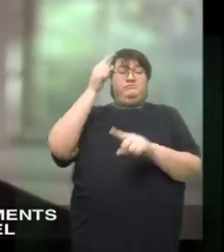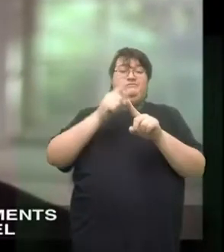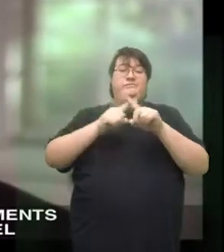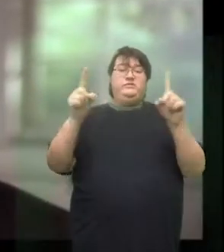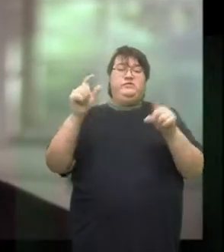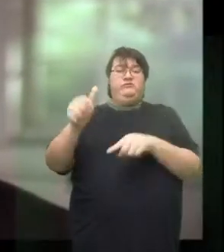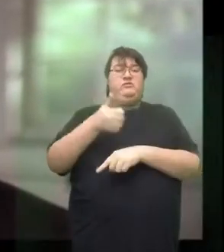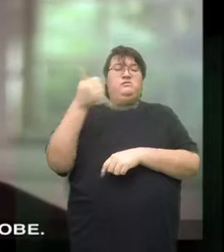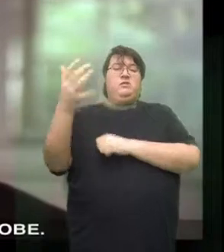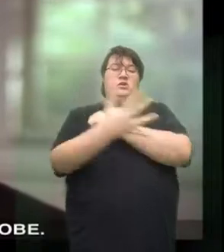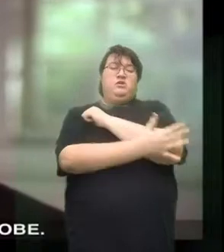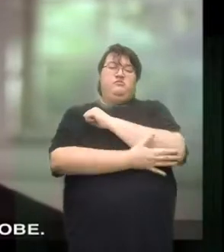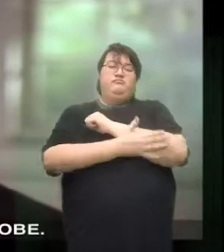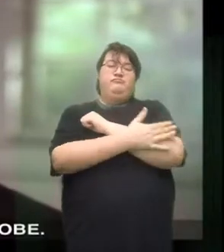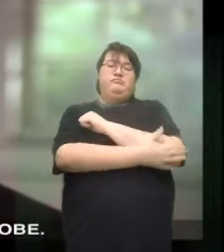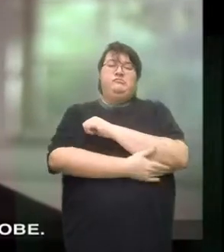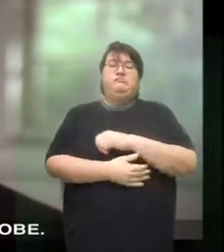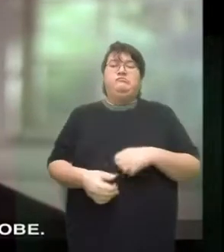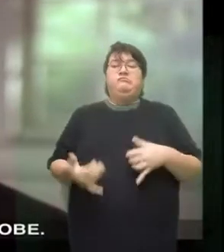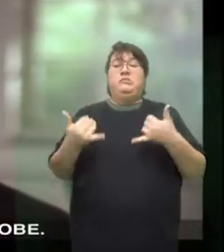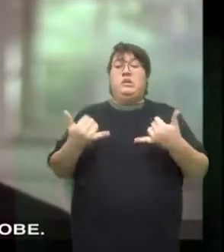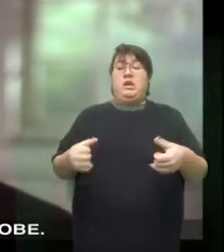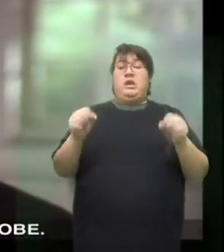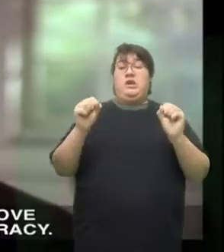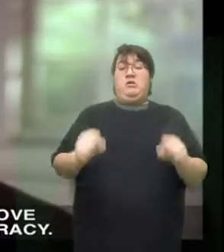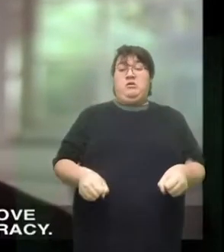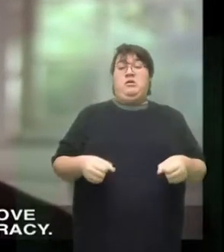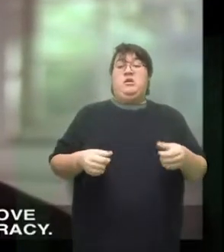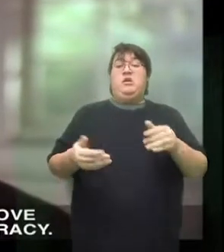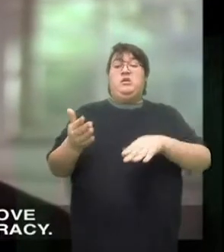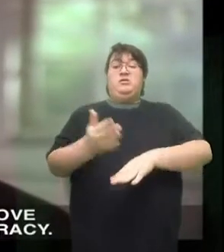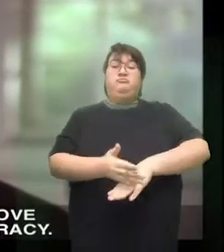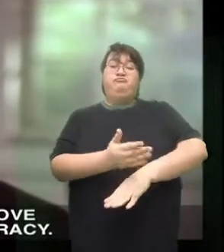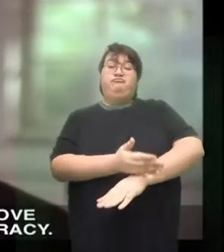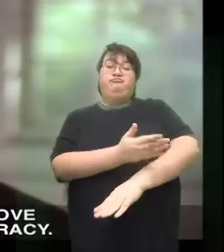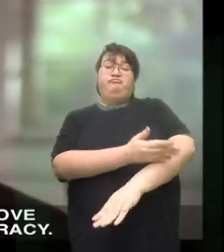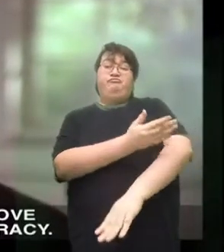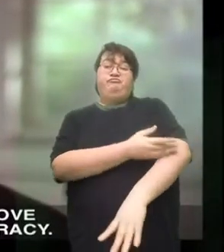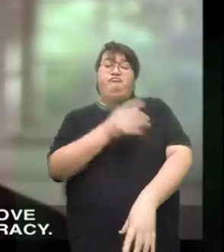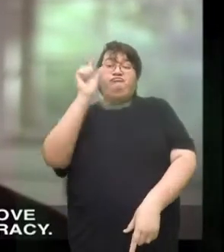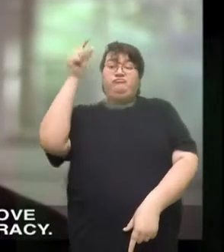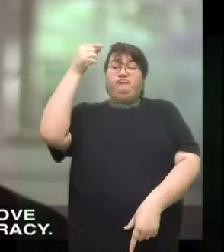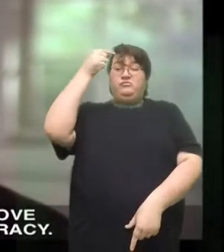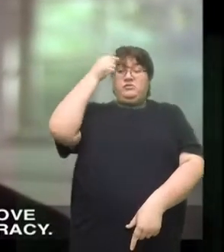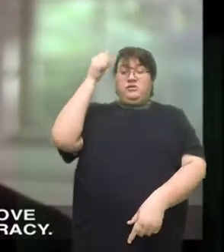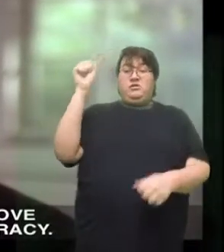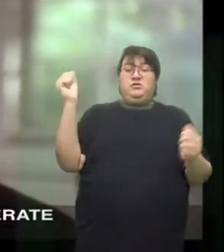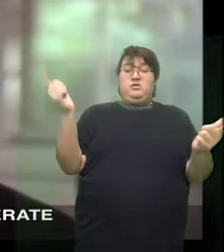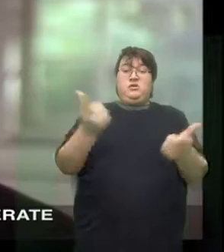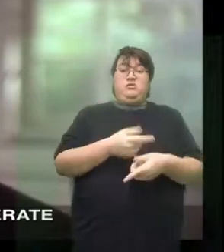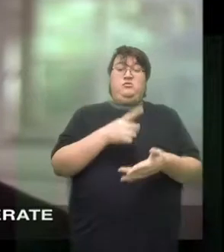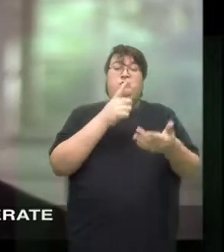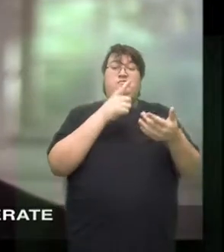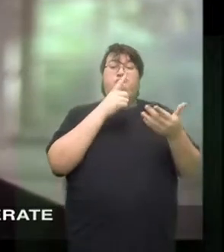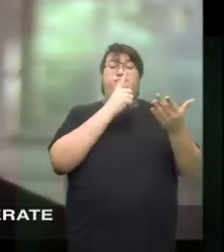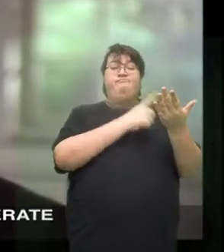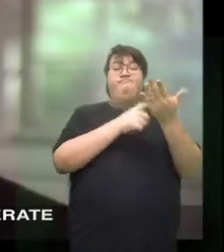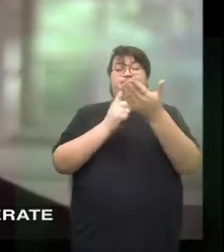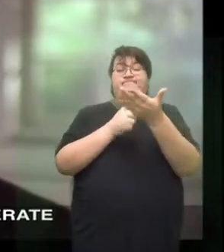which have no model on the face of this globe. And now we can improve on this great confederacy.